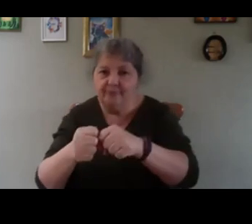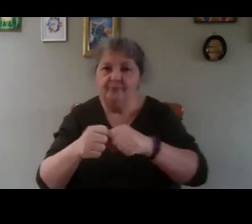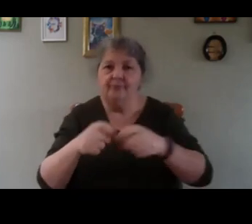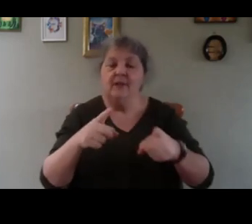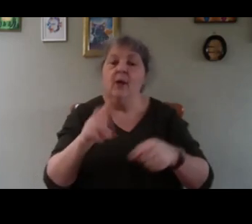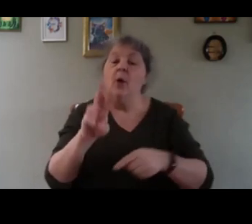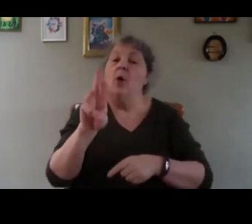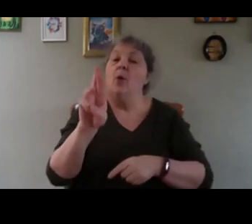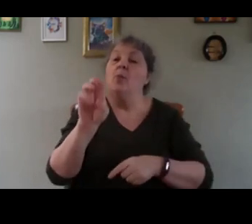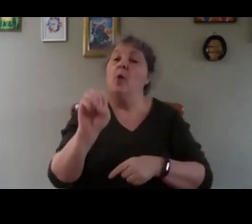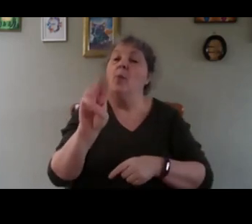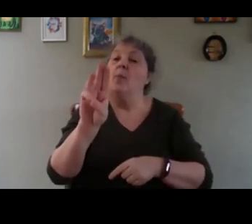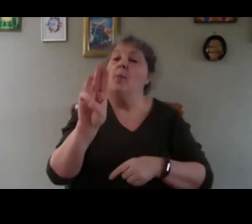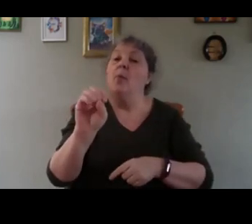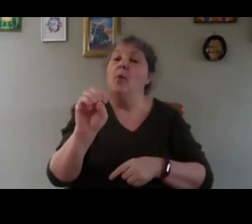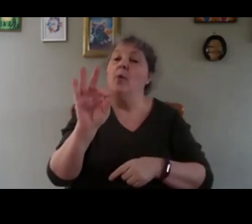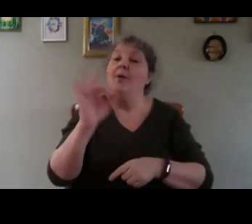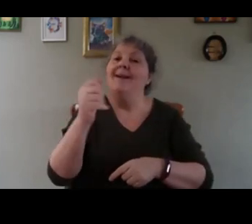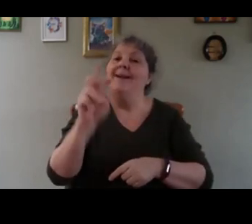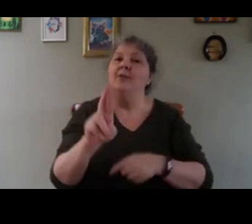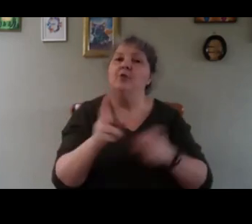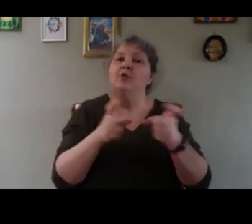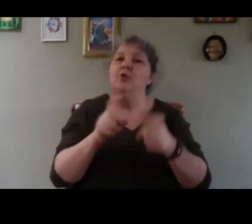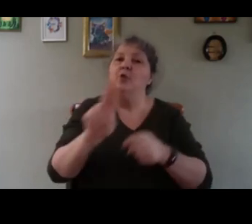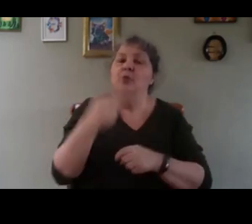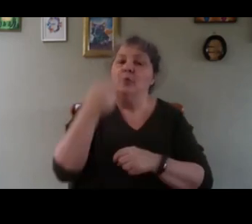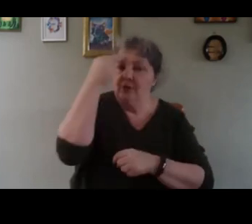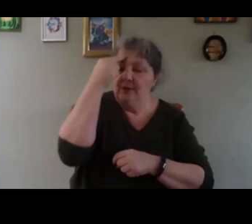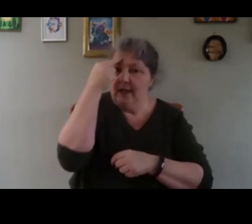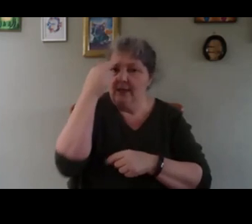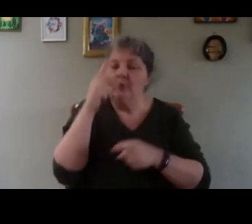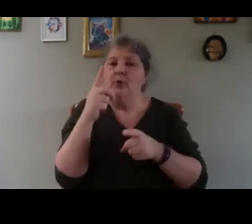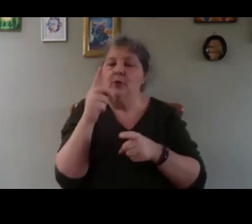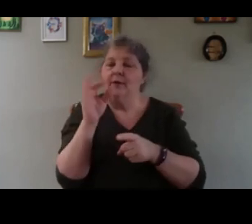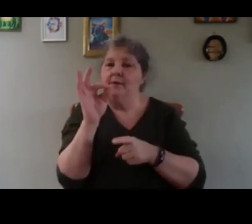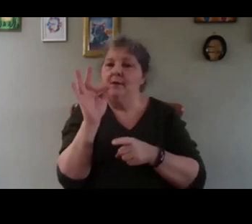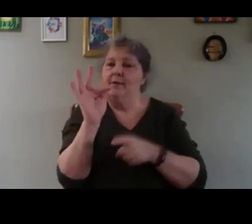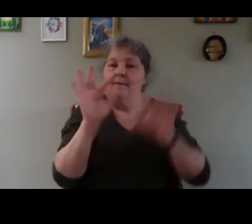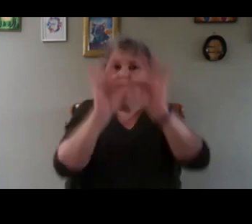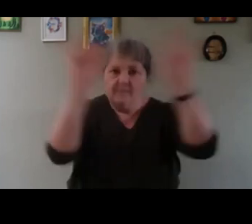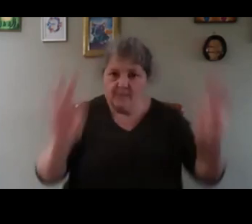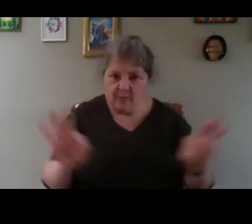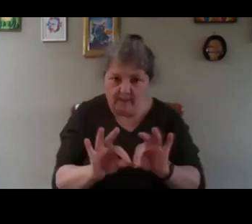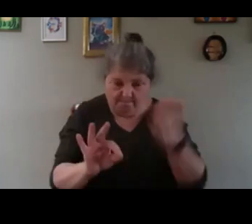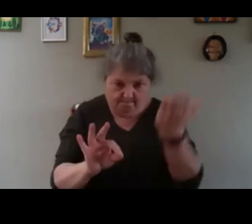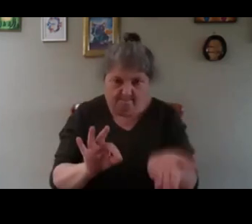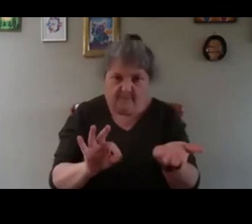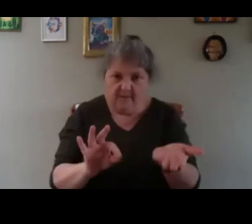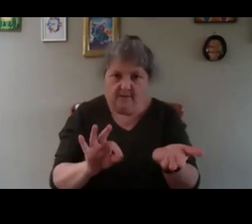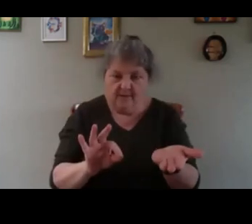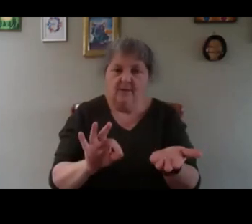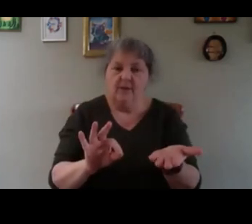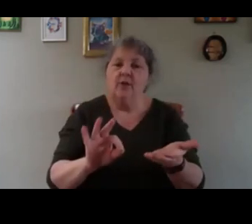propagator that you can understand it. So you have built a frame resting on a builder's truss eight by